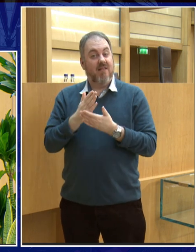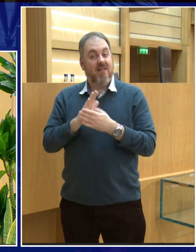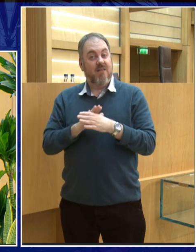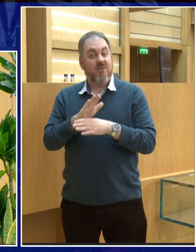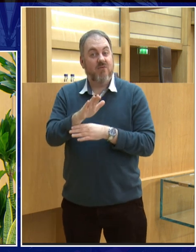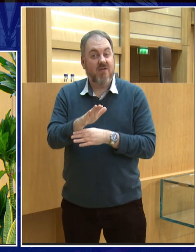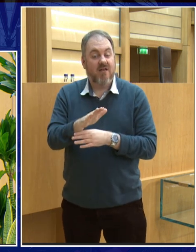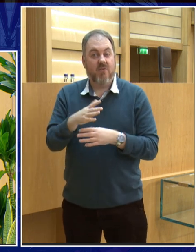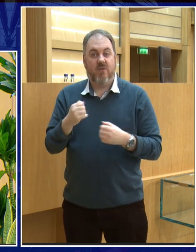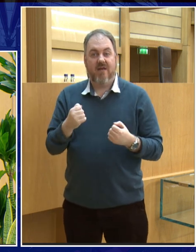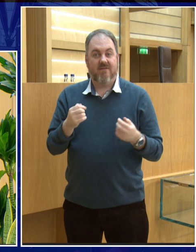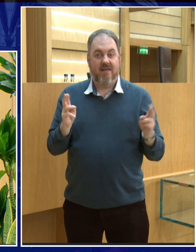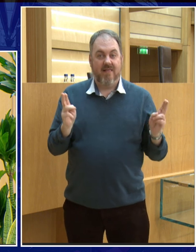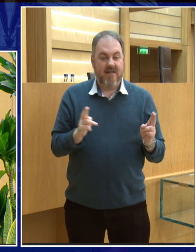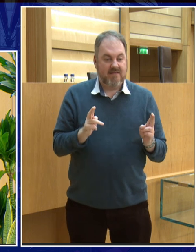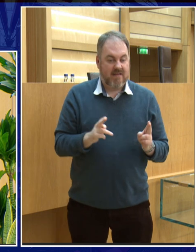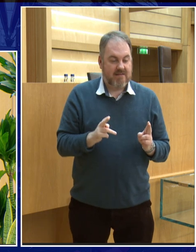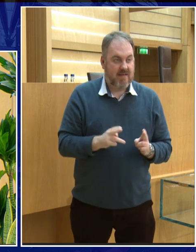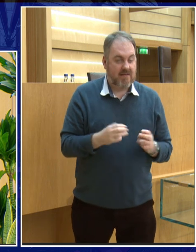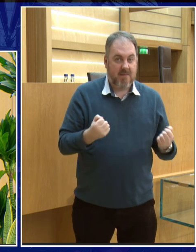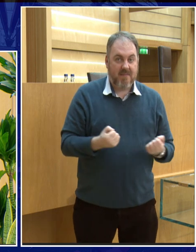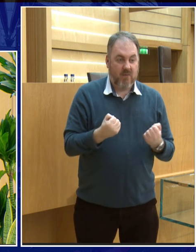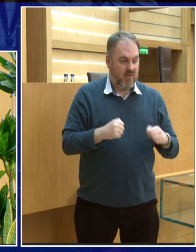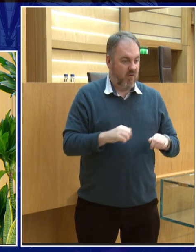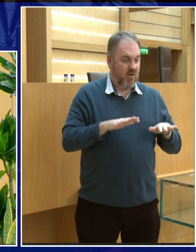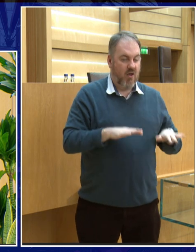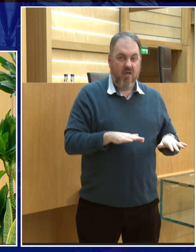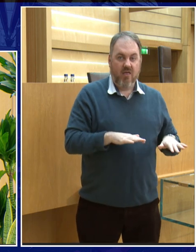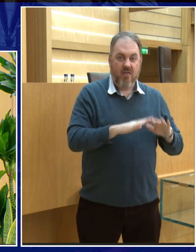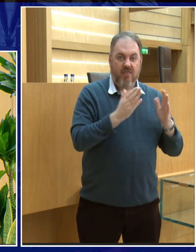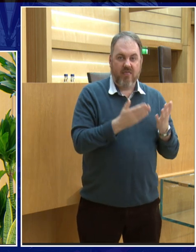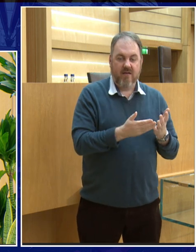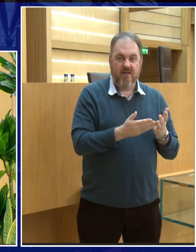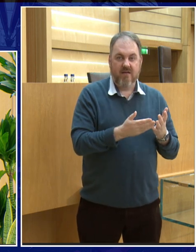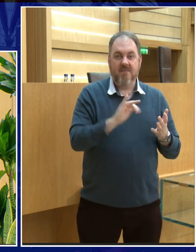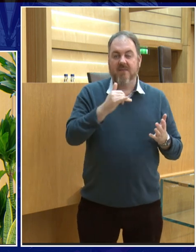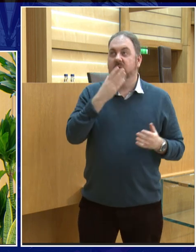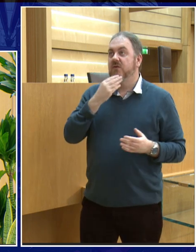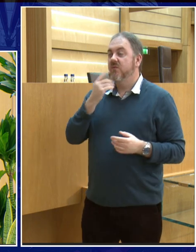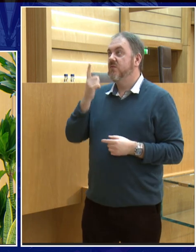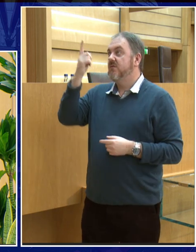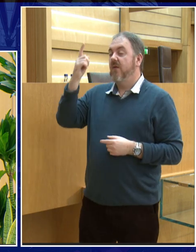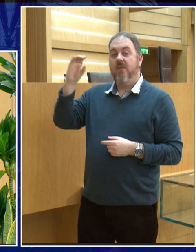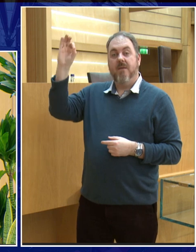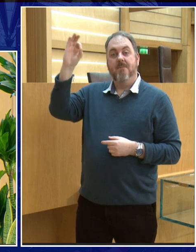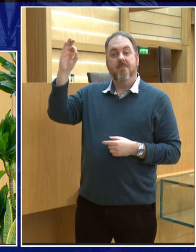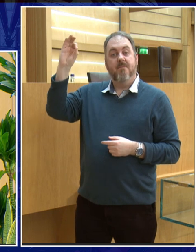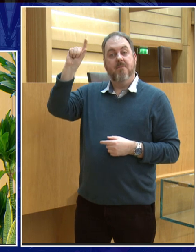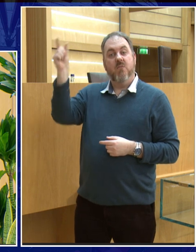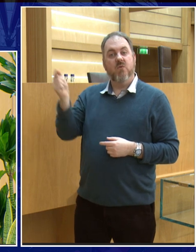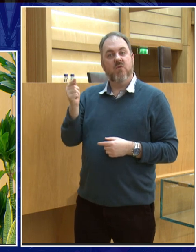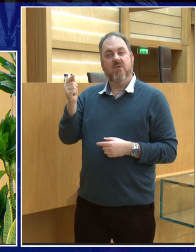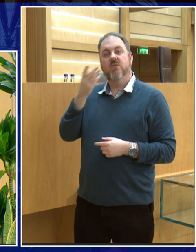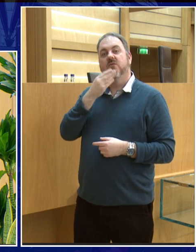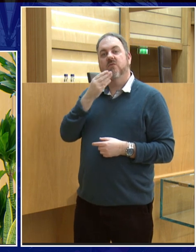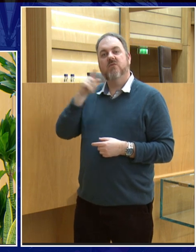get sort of less power here on earth maybe we want to use the moon to actually provide us with power on earth and there's one idea that you can actually out of